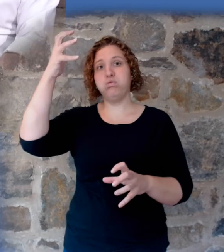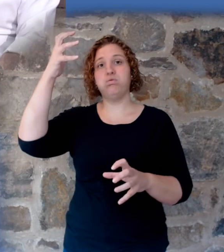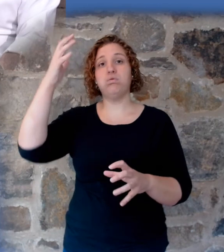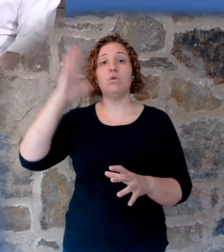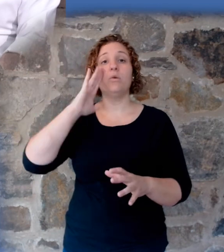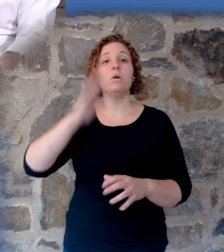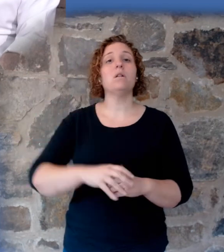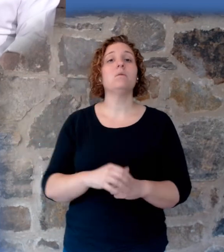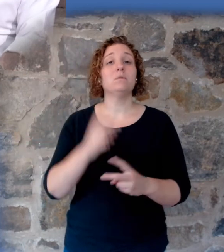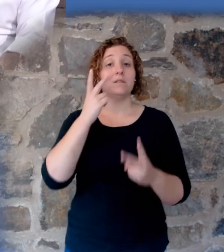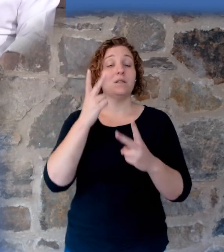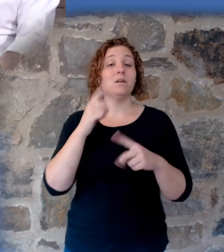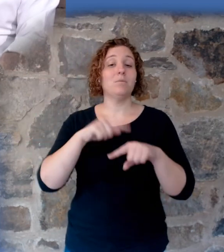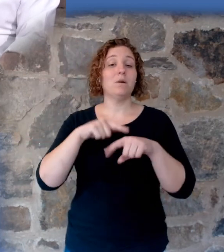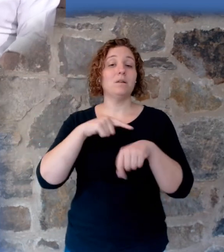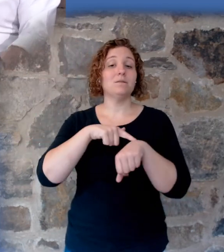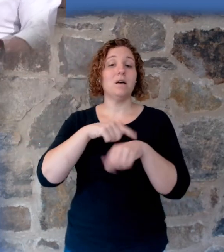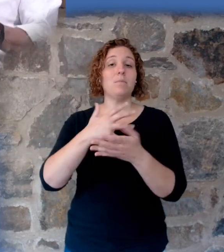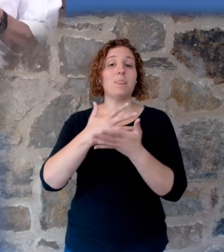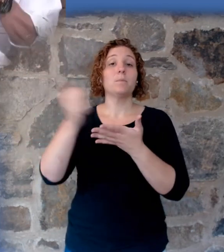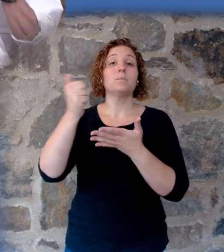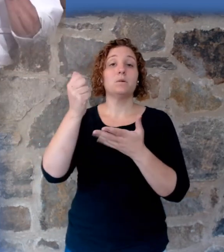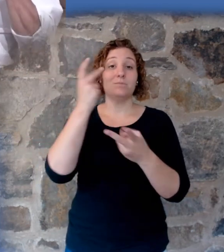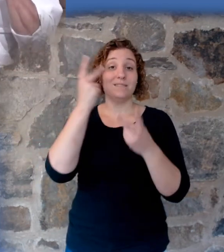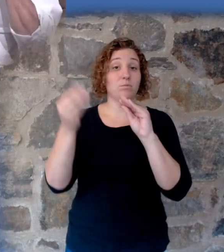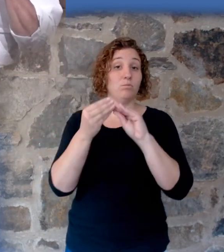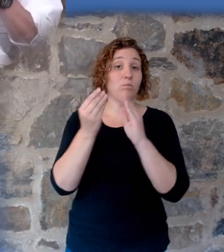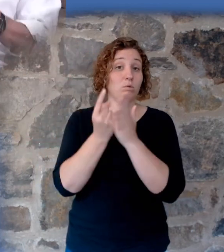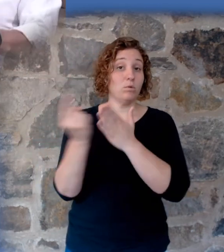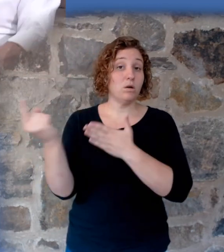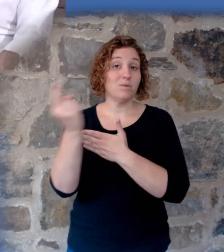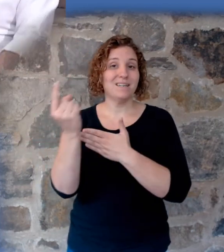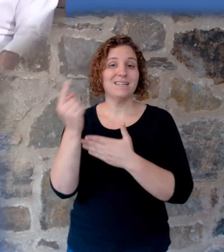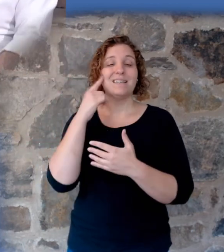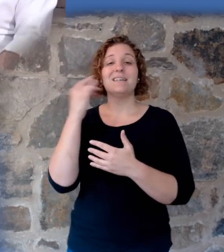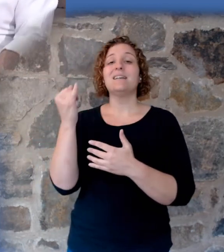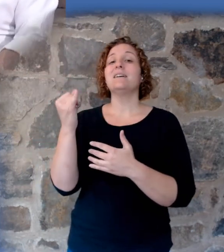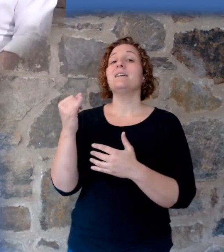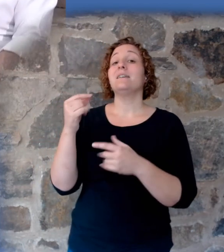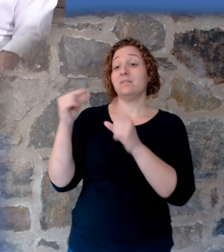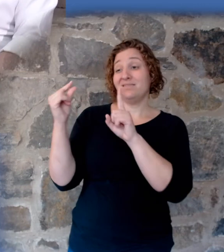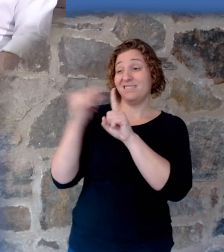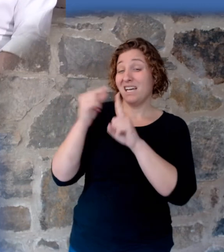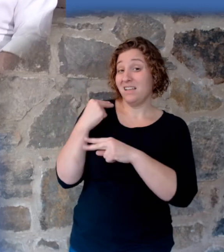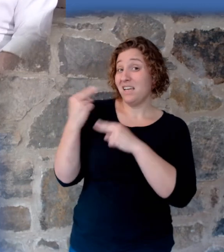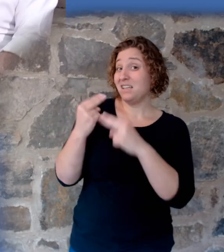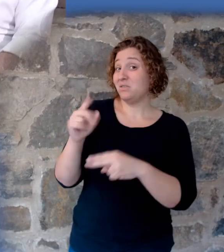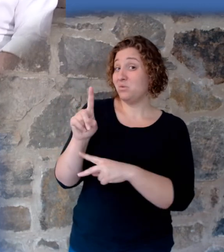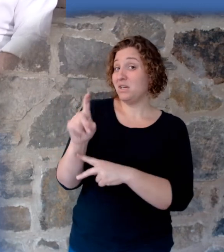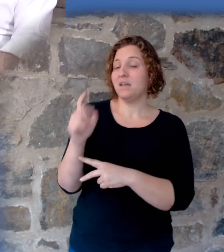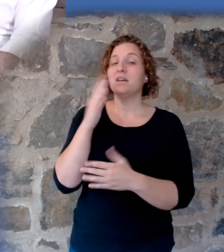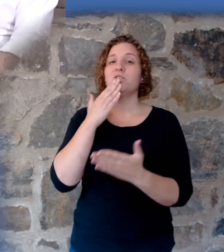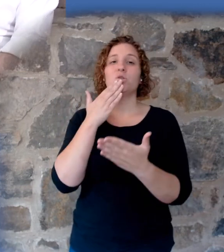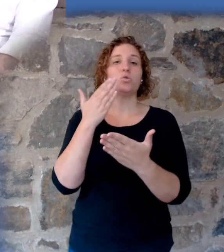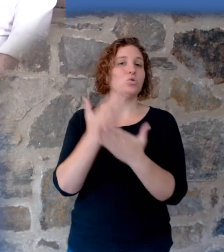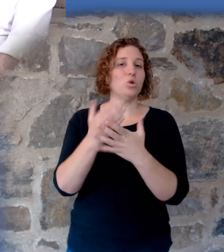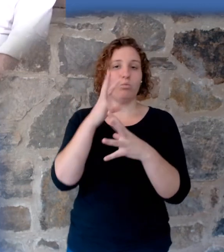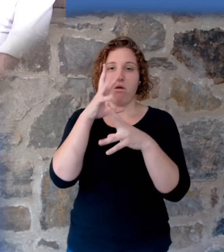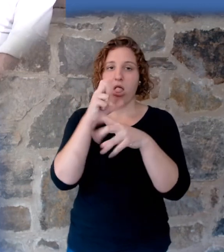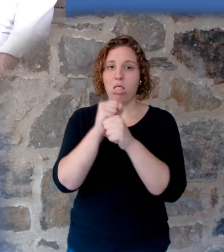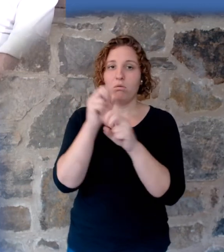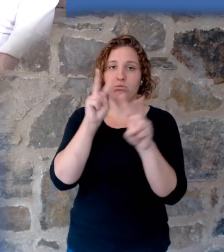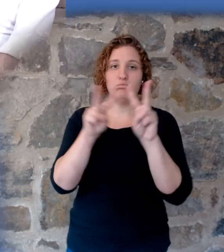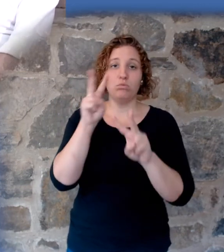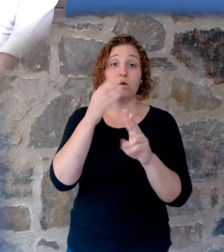we're out of time and that's going to have to be next week. Is Genesis history? I encourage you to get it. It is worth watching. We had two clips from that today.